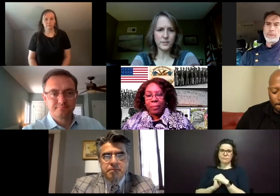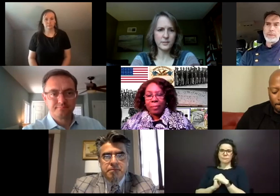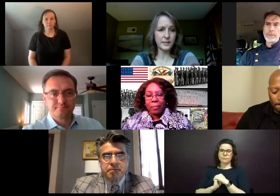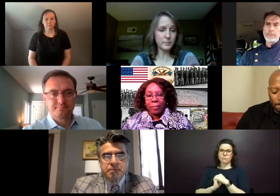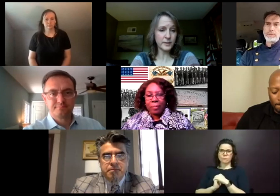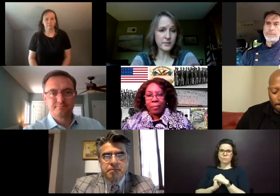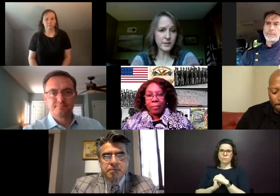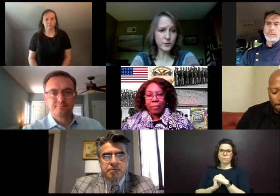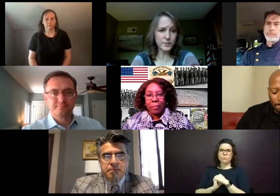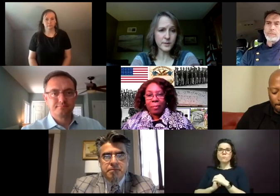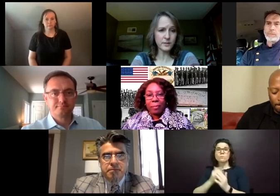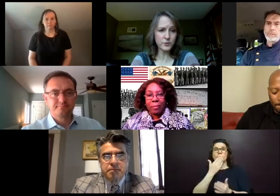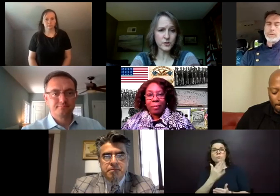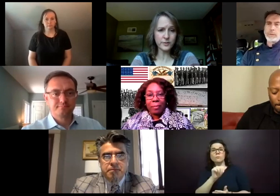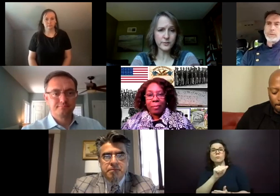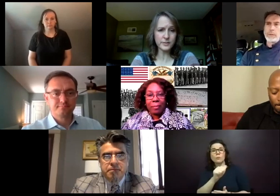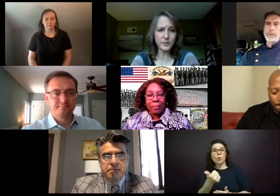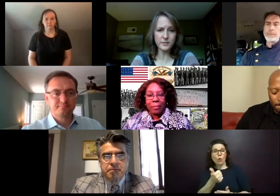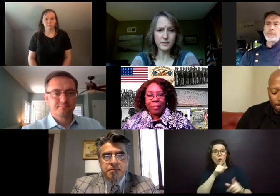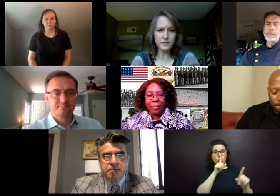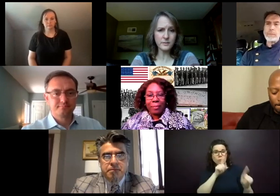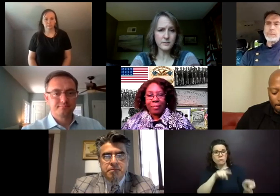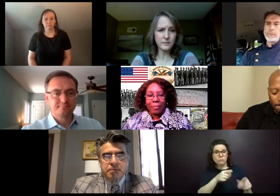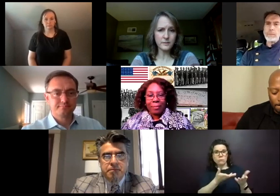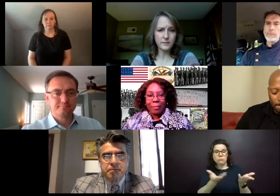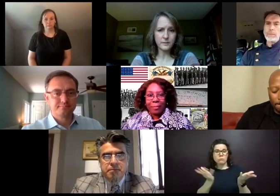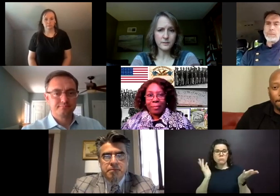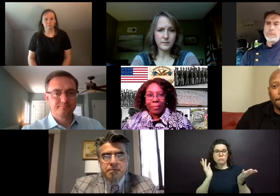Thank you. Anybody else care to respond or share their experience?